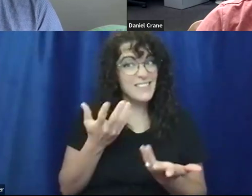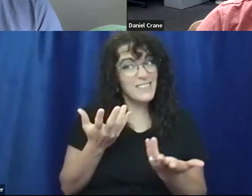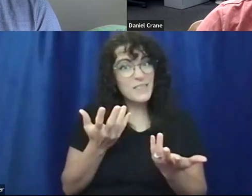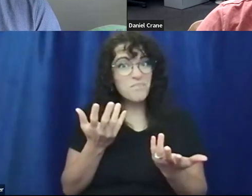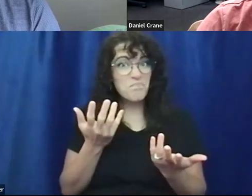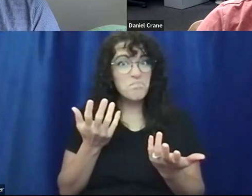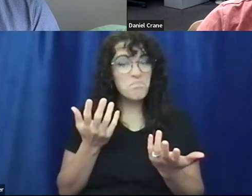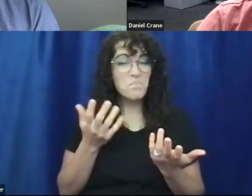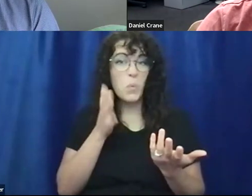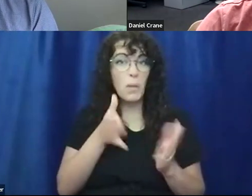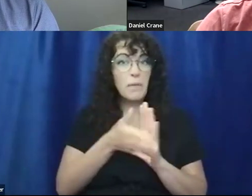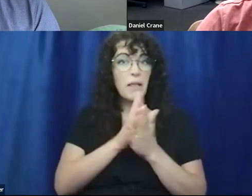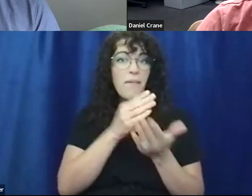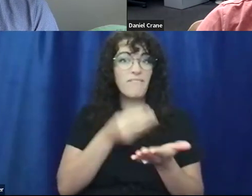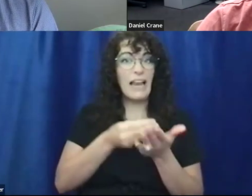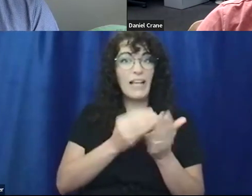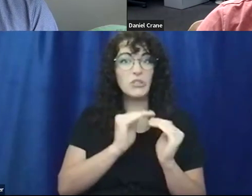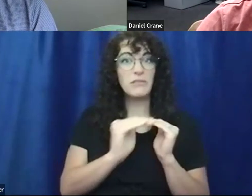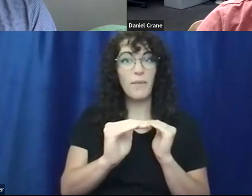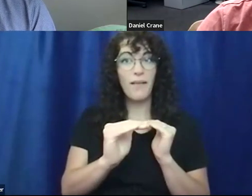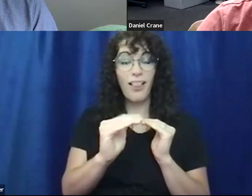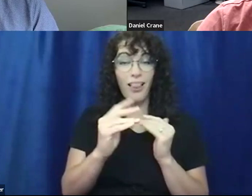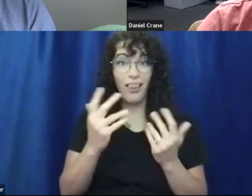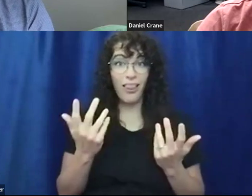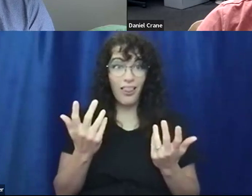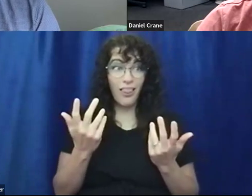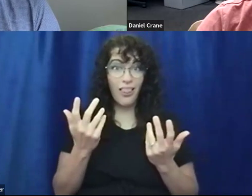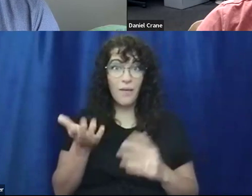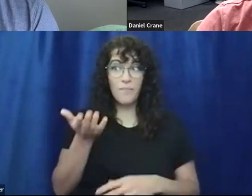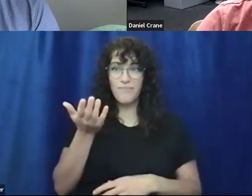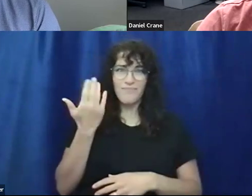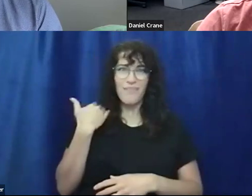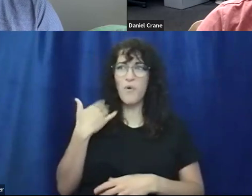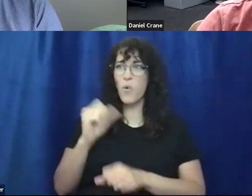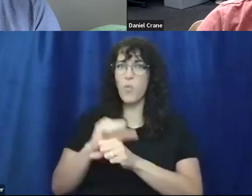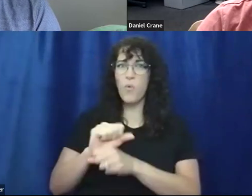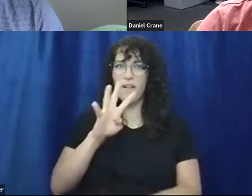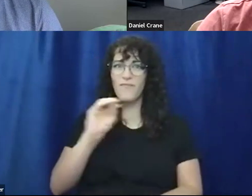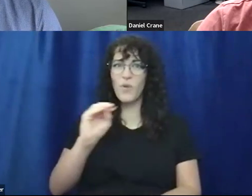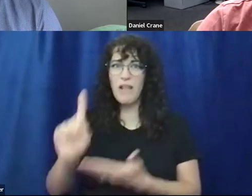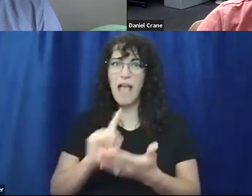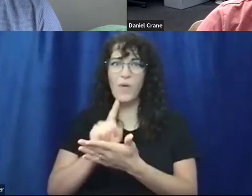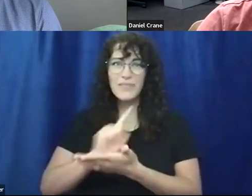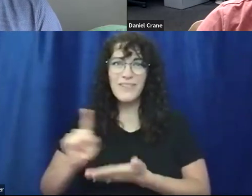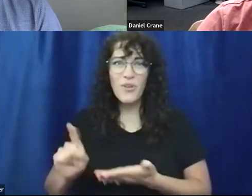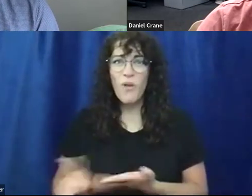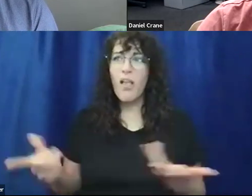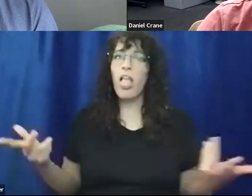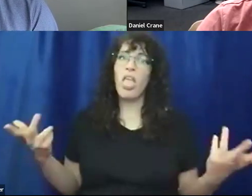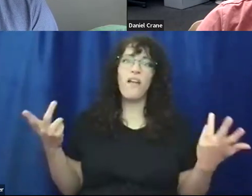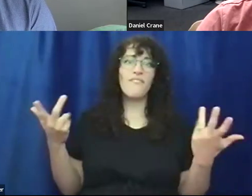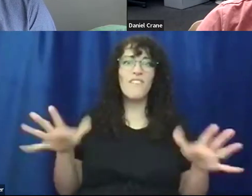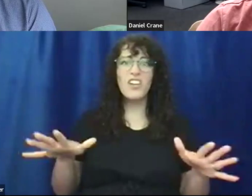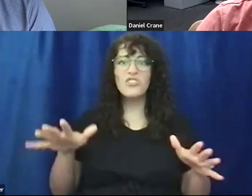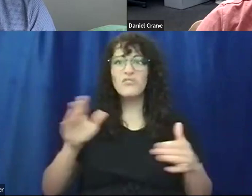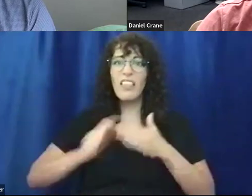financially stable for me when working a 40 hour, 40 hour job, that just takes up so much of your time. And even afterwards you're, you're so tired or